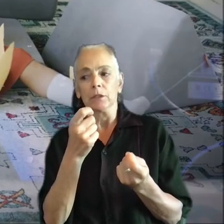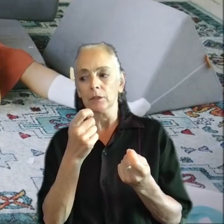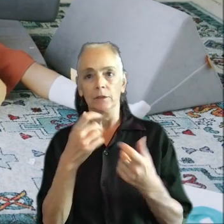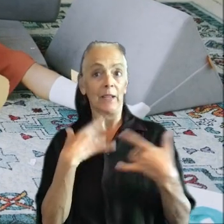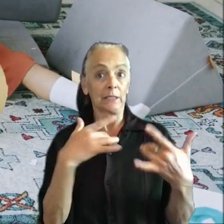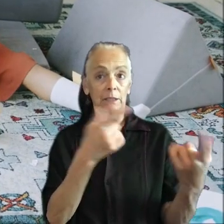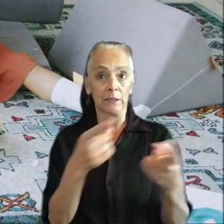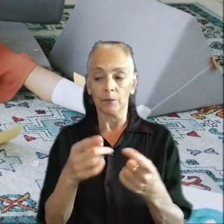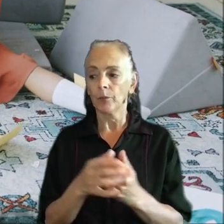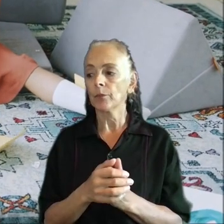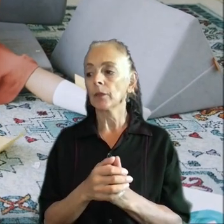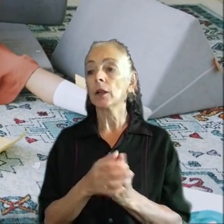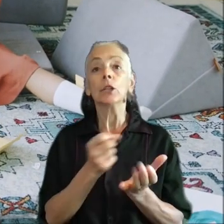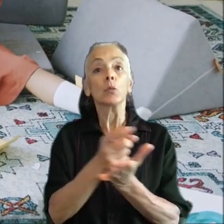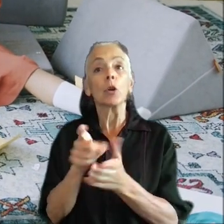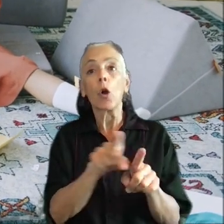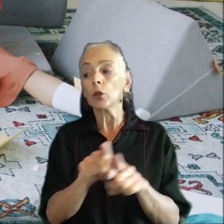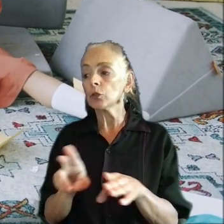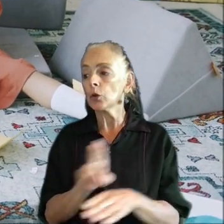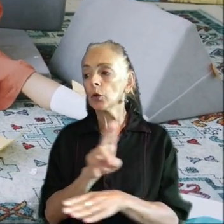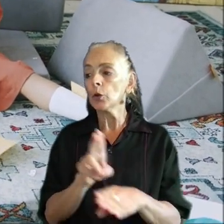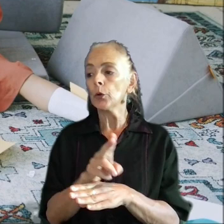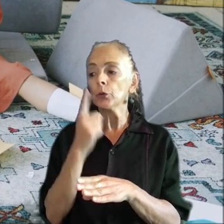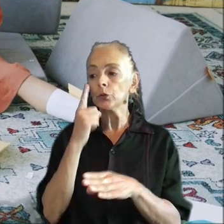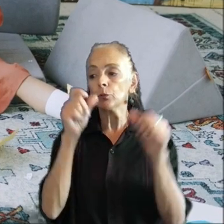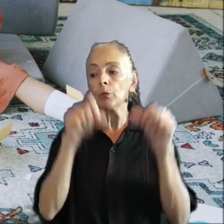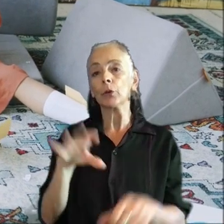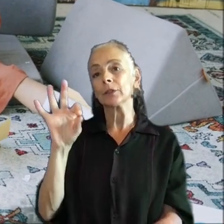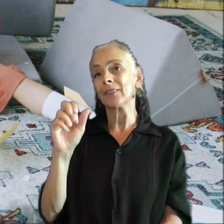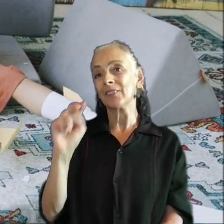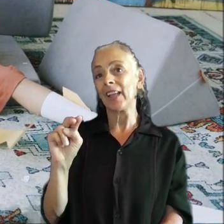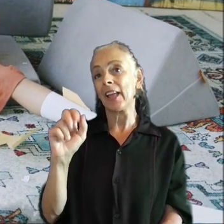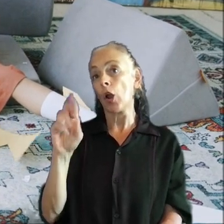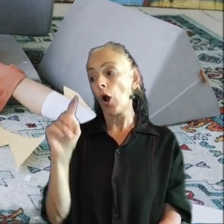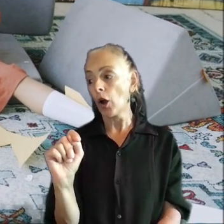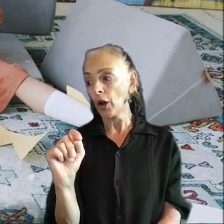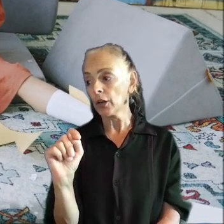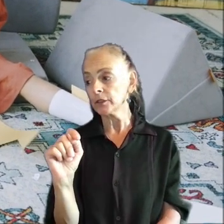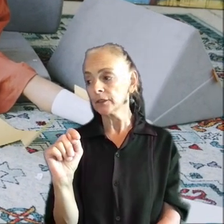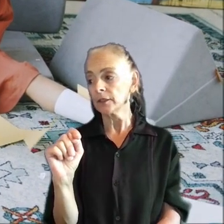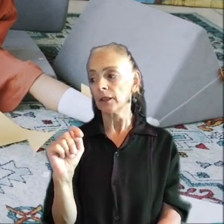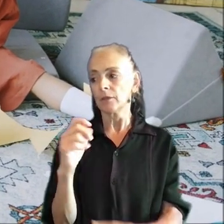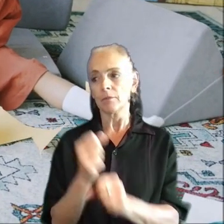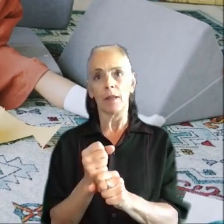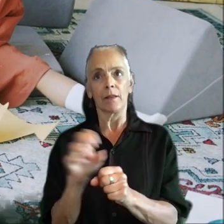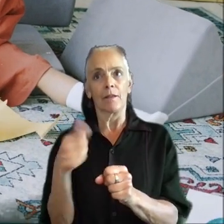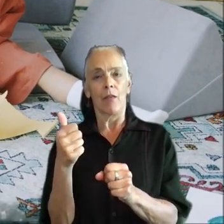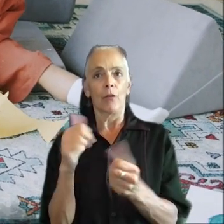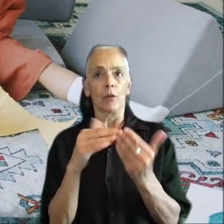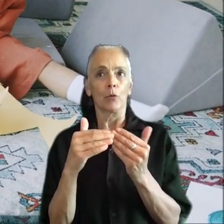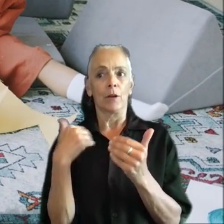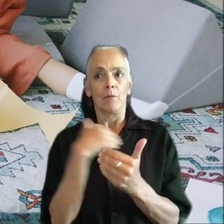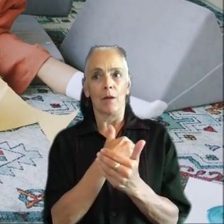Twitter was also used to post fan art, and it seems to be a convincing way making fellow community members aware of one's